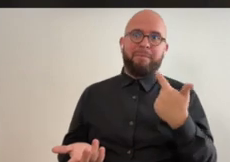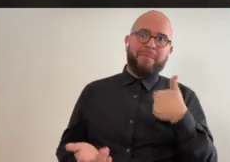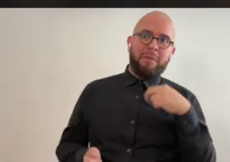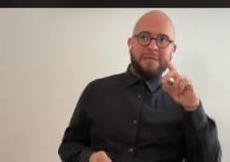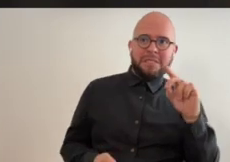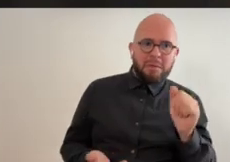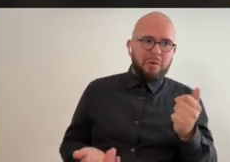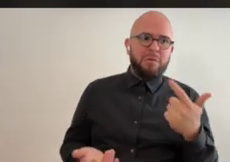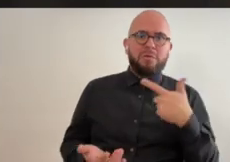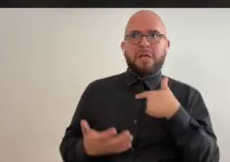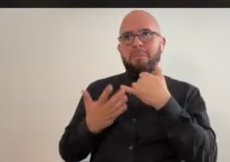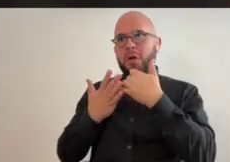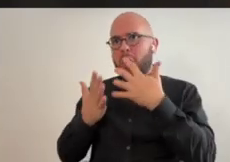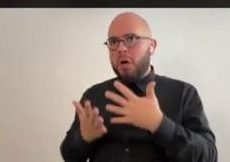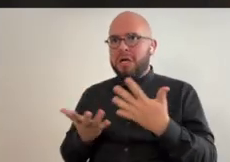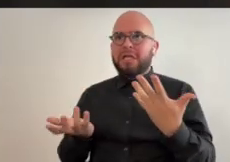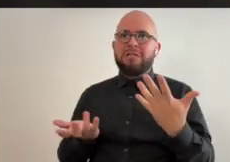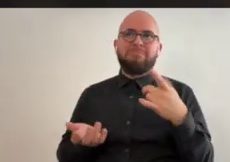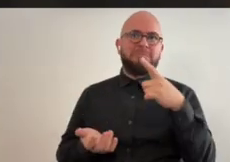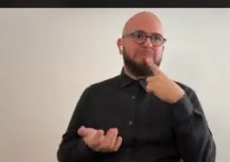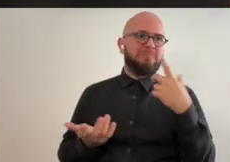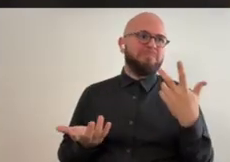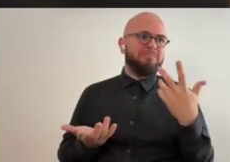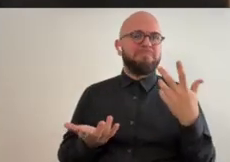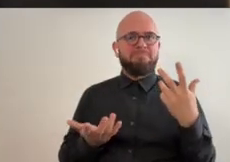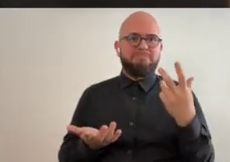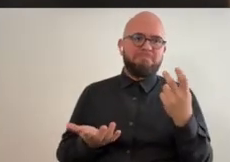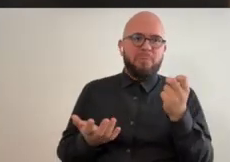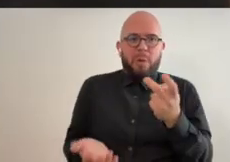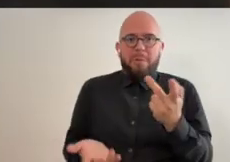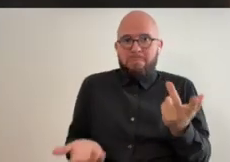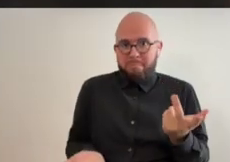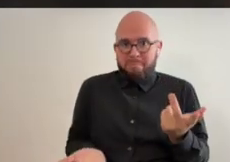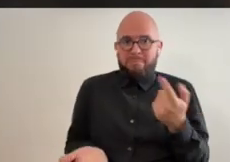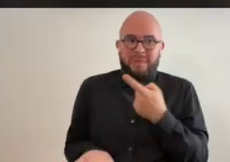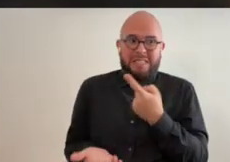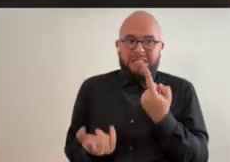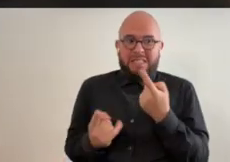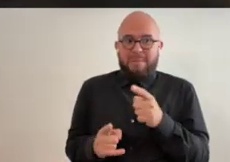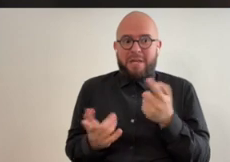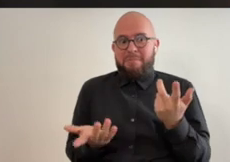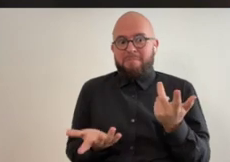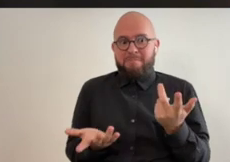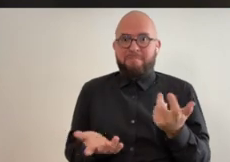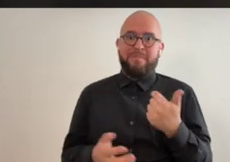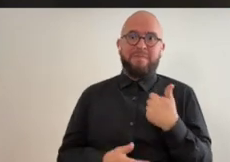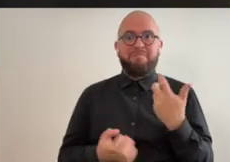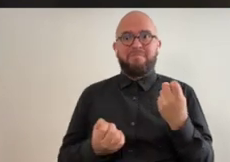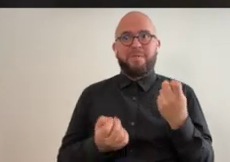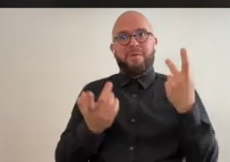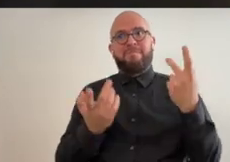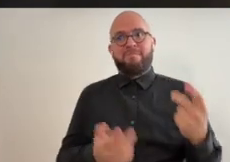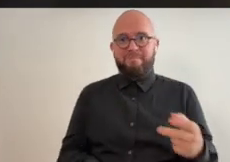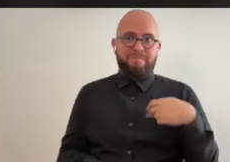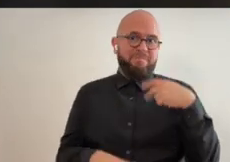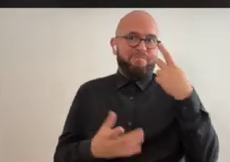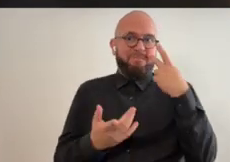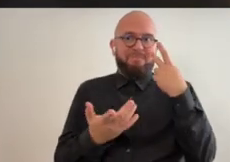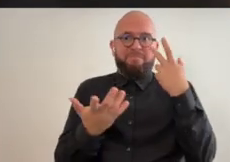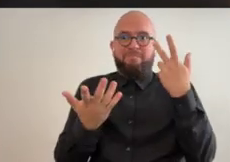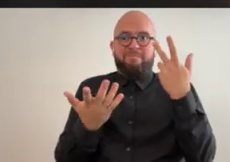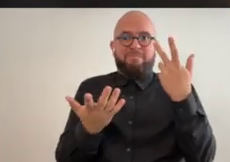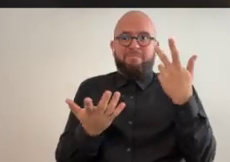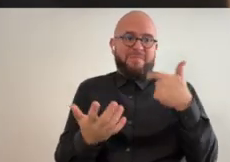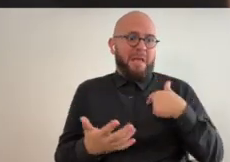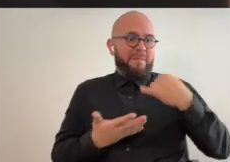like someone saw it and you know i'm disabled and i'm an artist so they were like oh this thing is